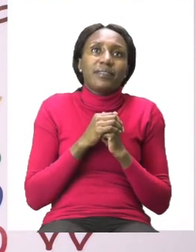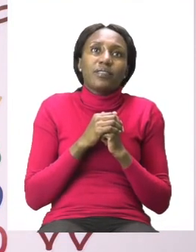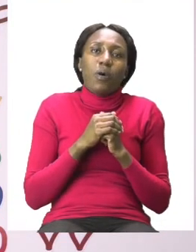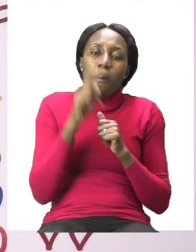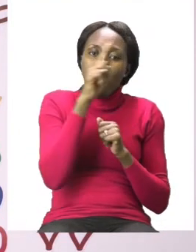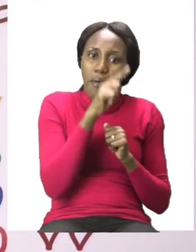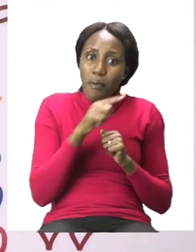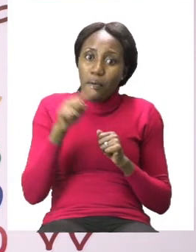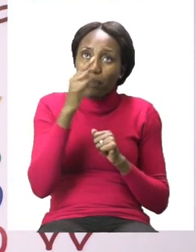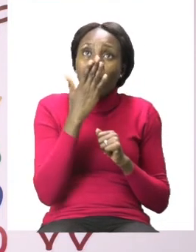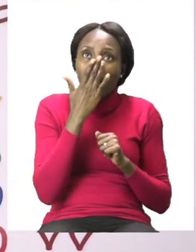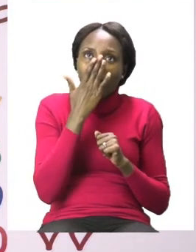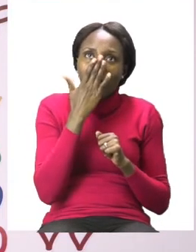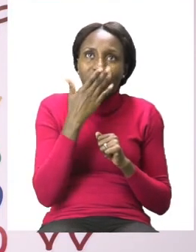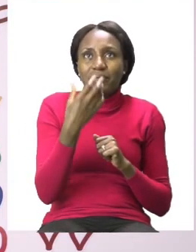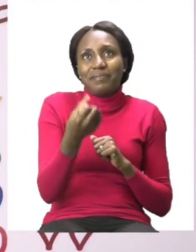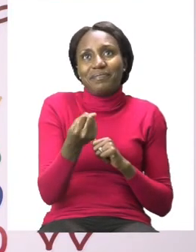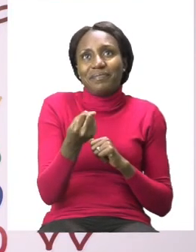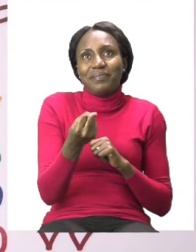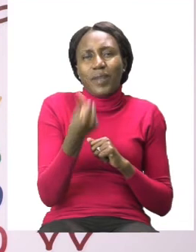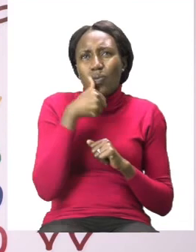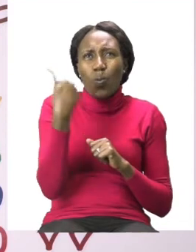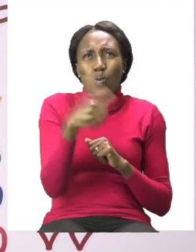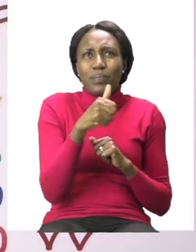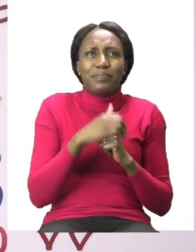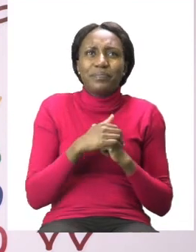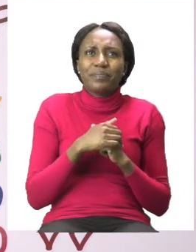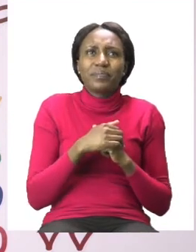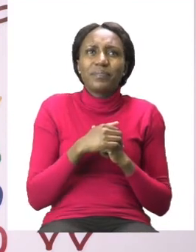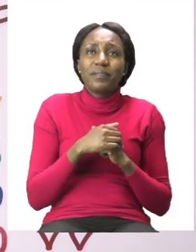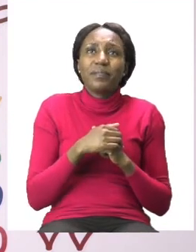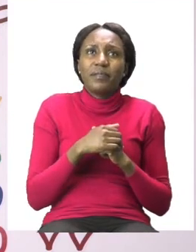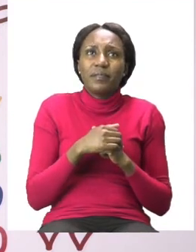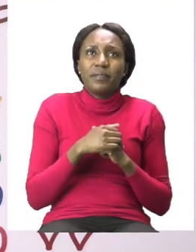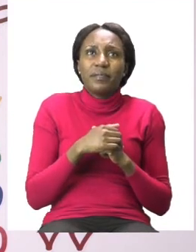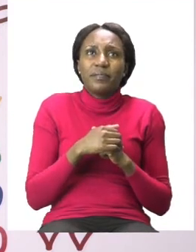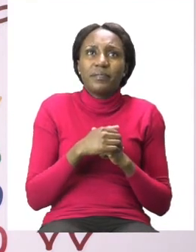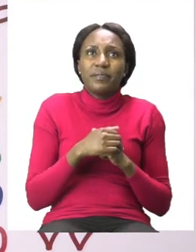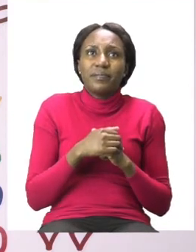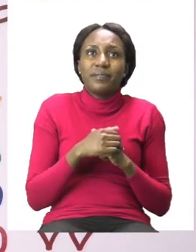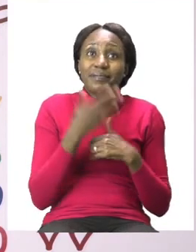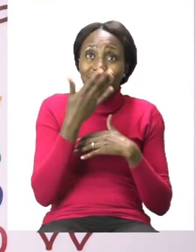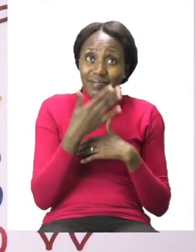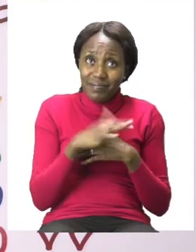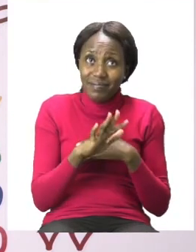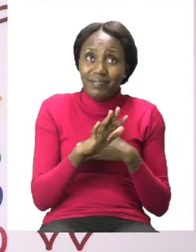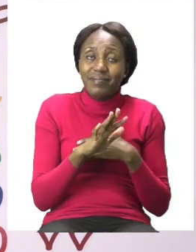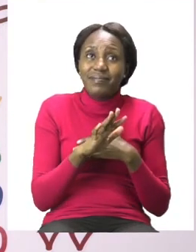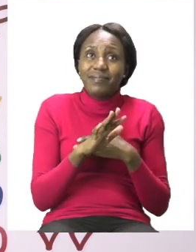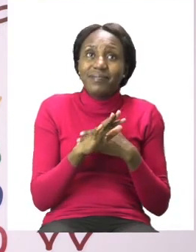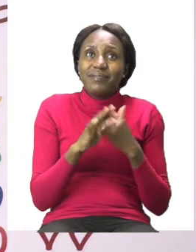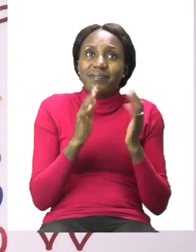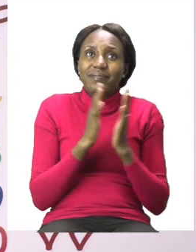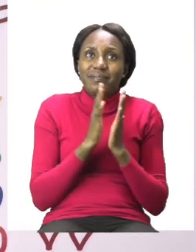doughnut because it is quite sweet. When you're done with this exercise with your adult I want you to please